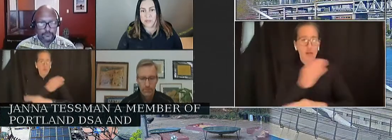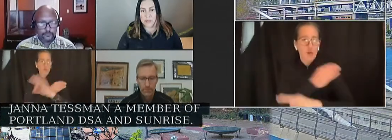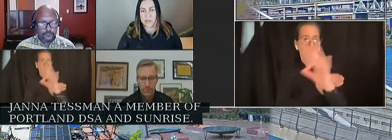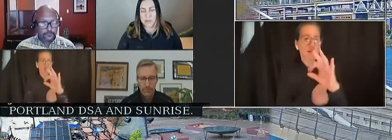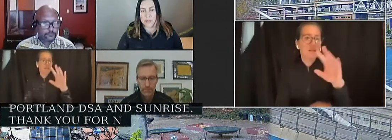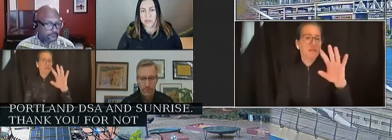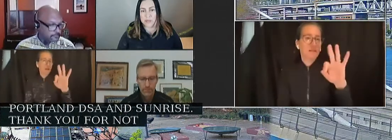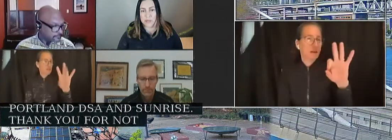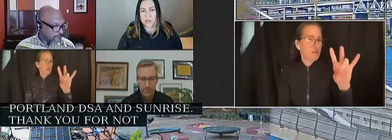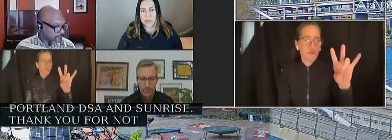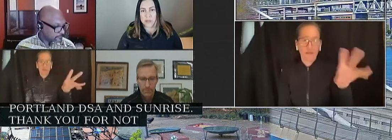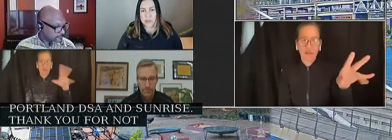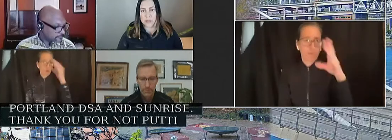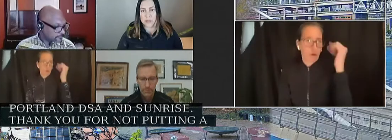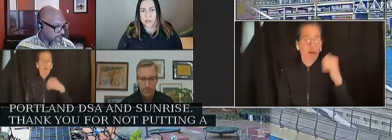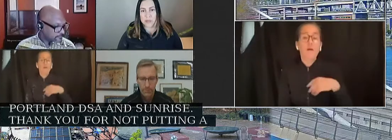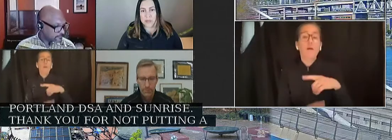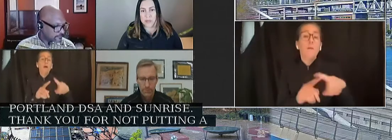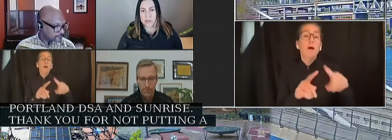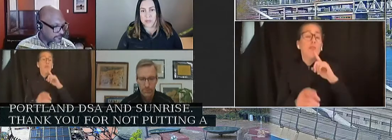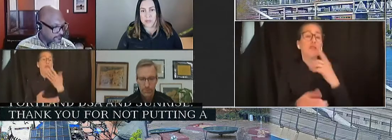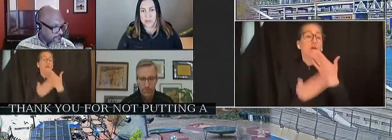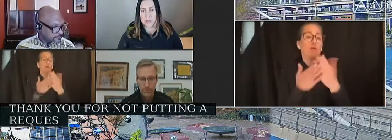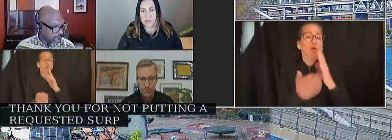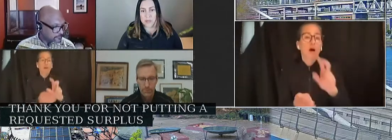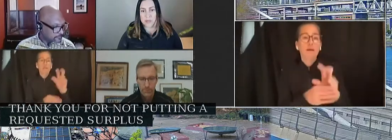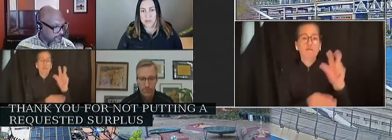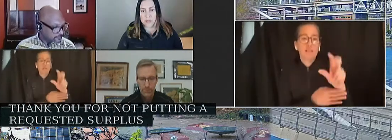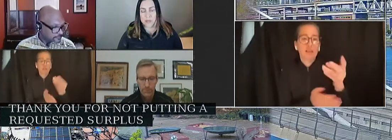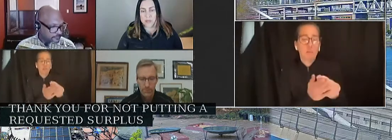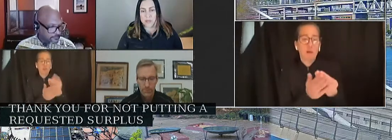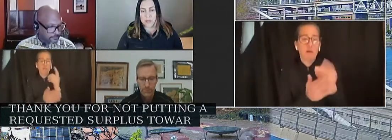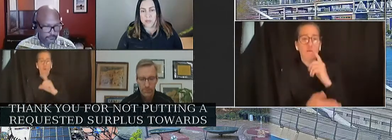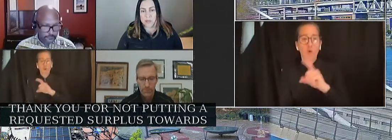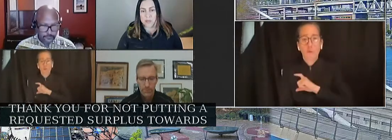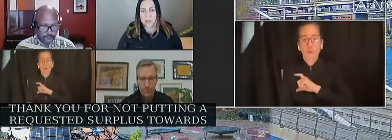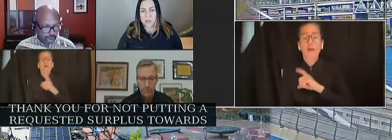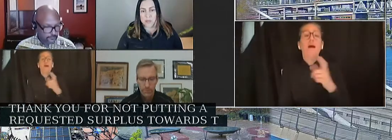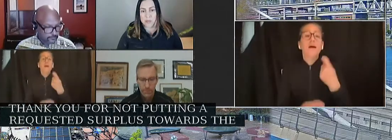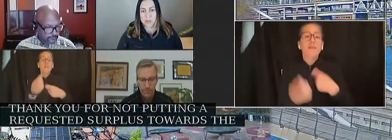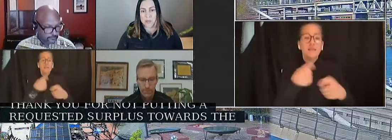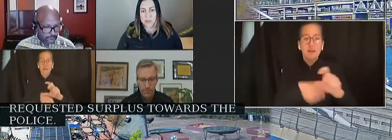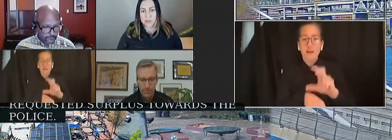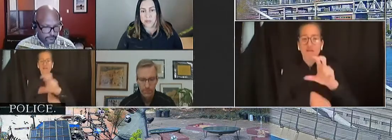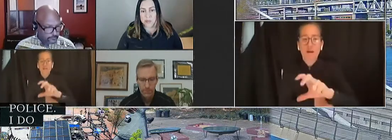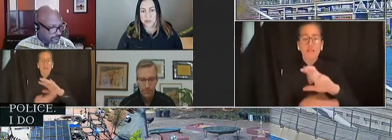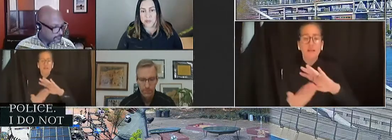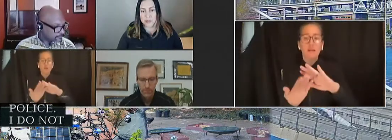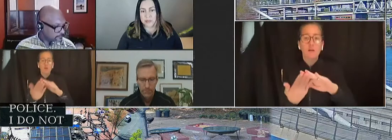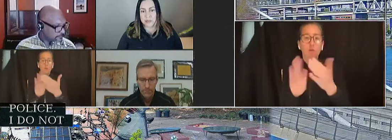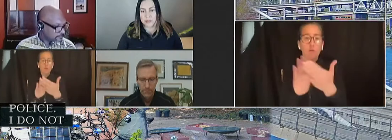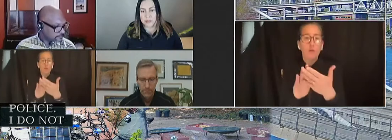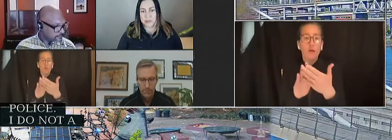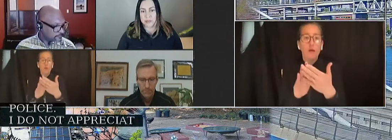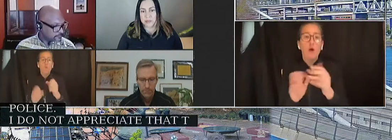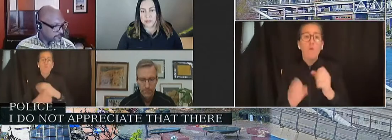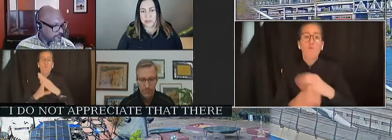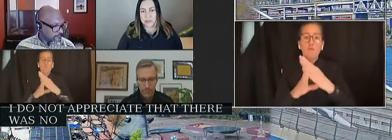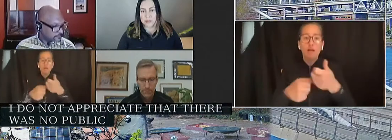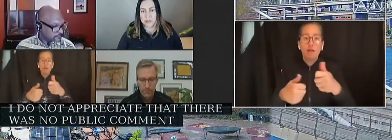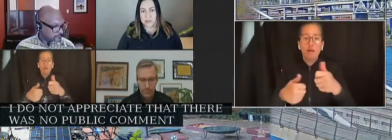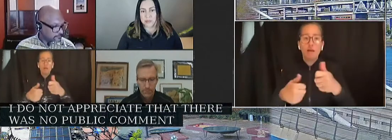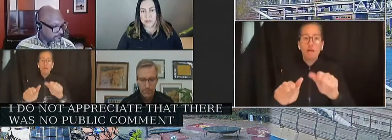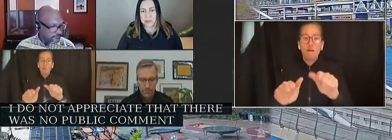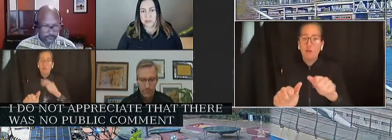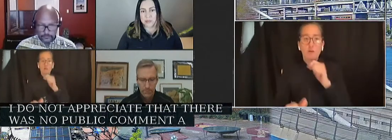towards the police and for investing in evidence-based and community preventative efforts instead. I do not appreciate that there was no public comment allowed on the